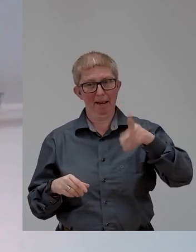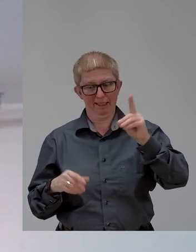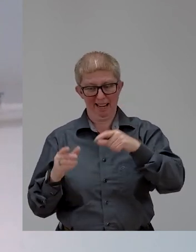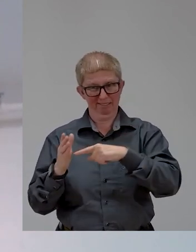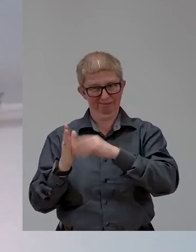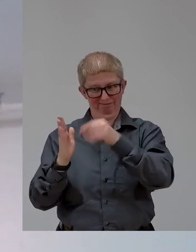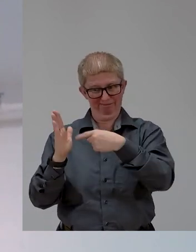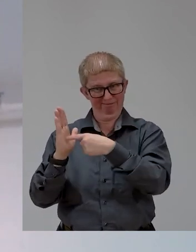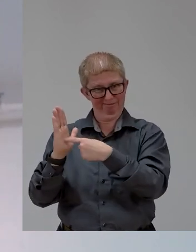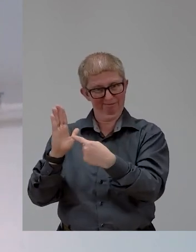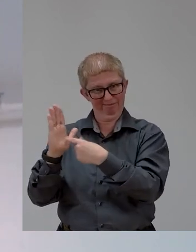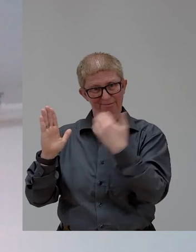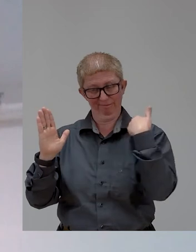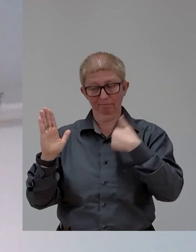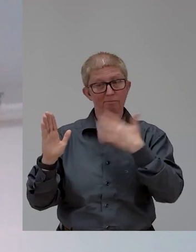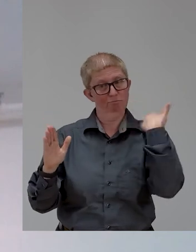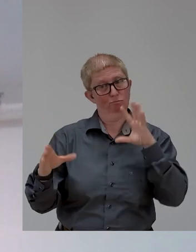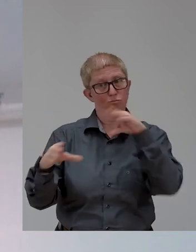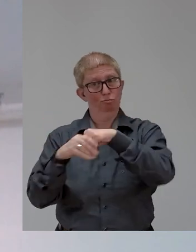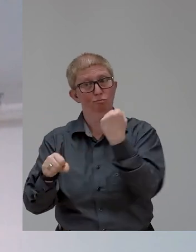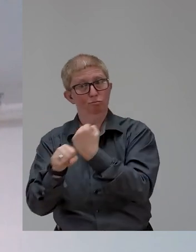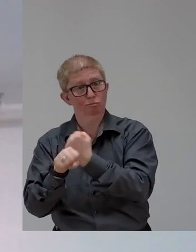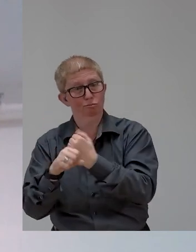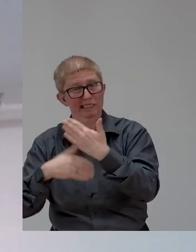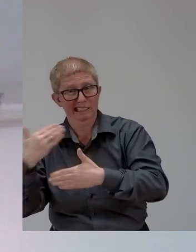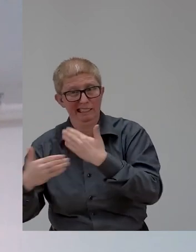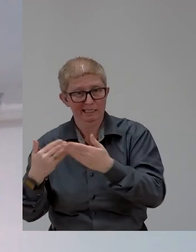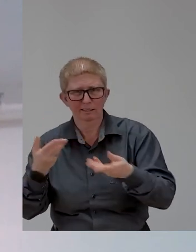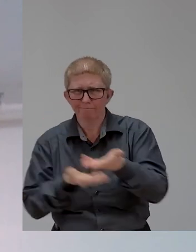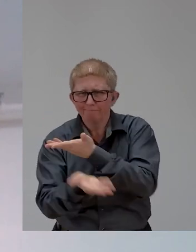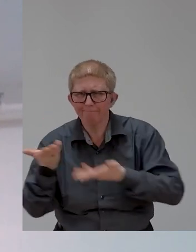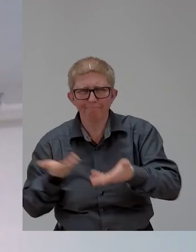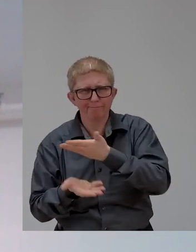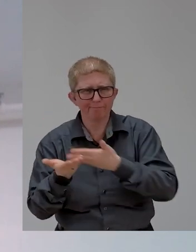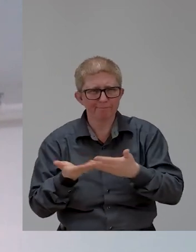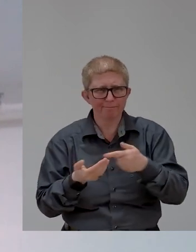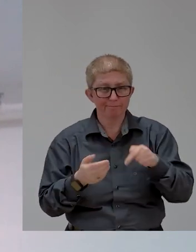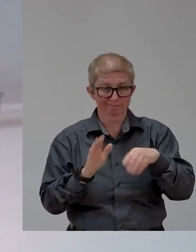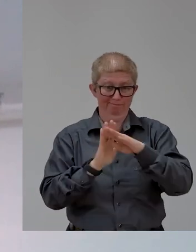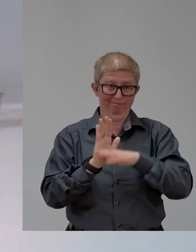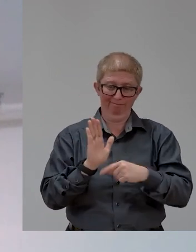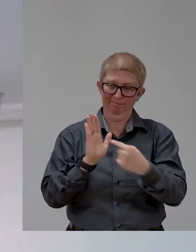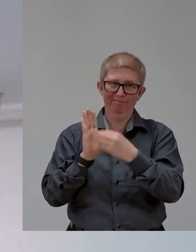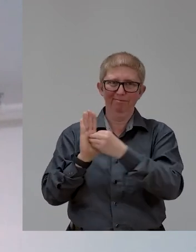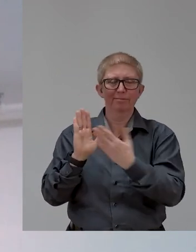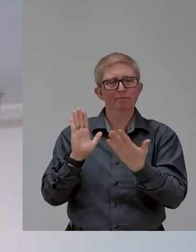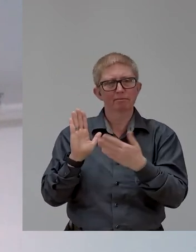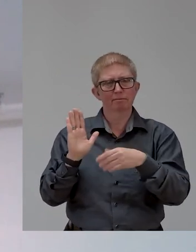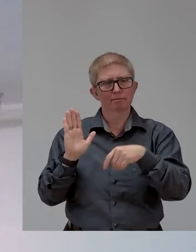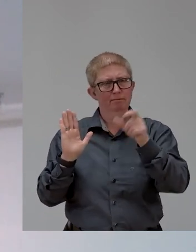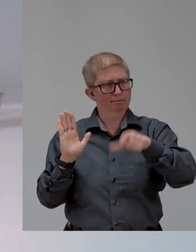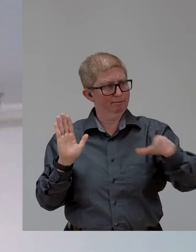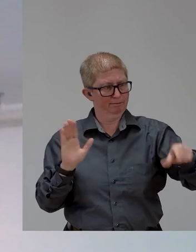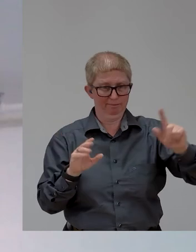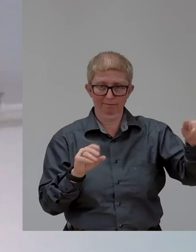be able to participate in its negotiations, provides reasonable accommodations and employment, and also includes